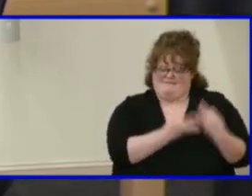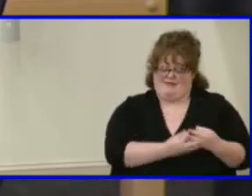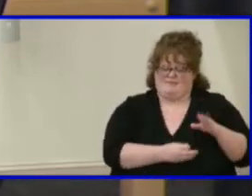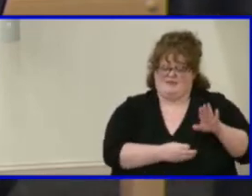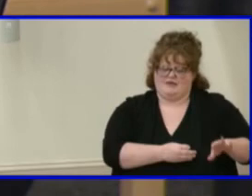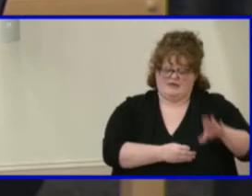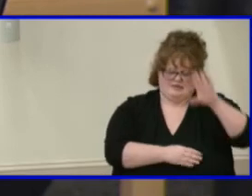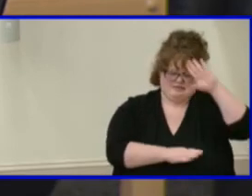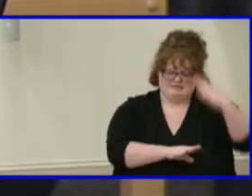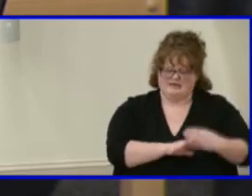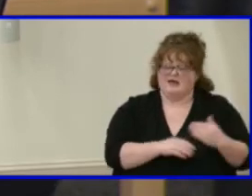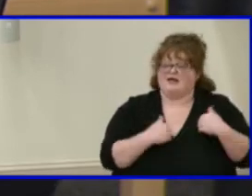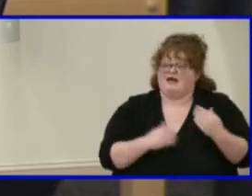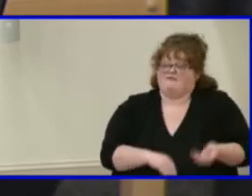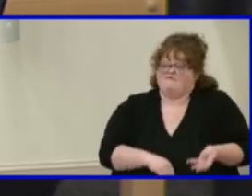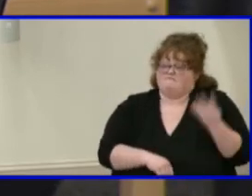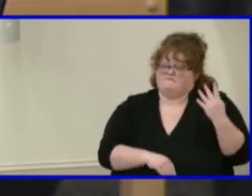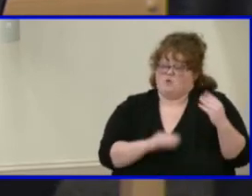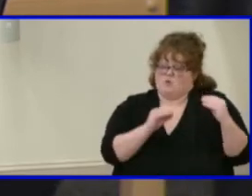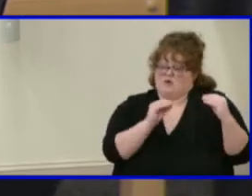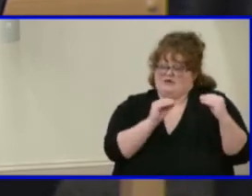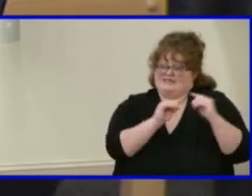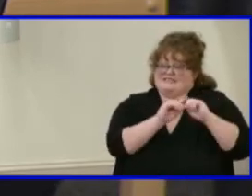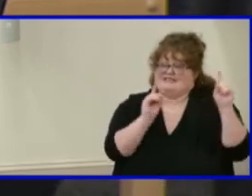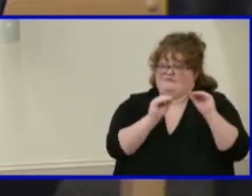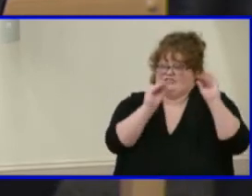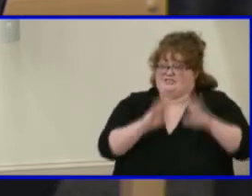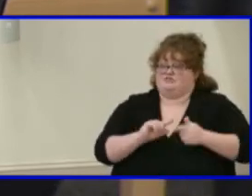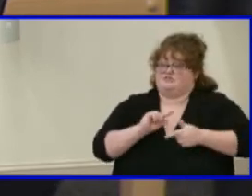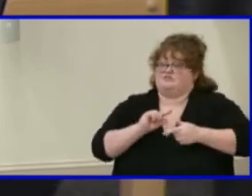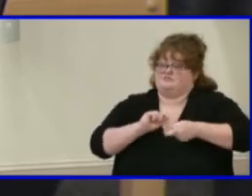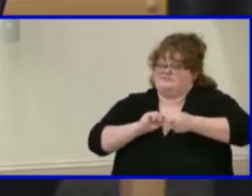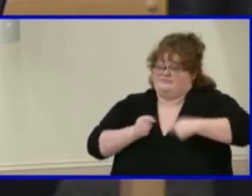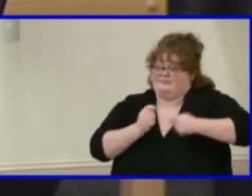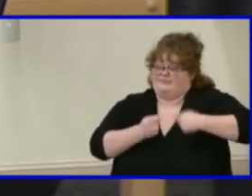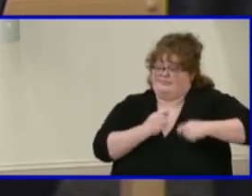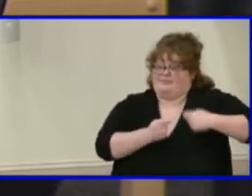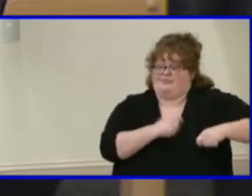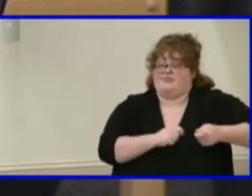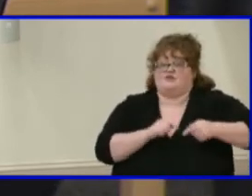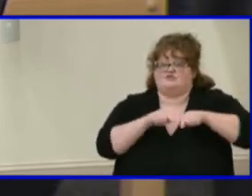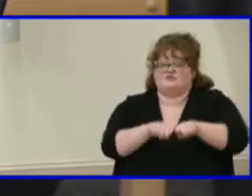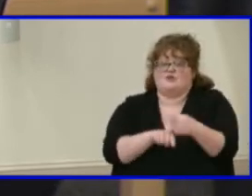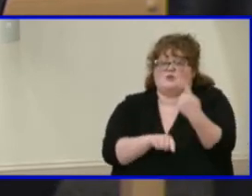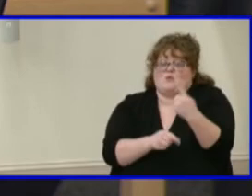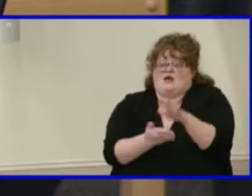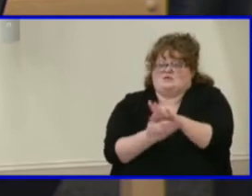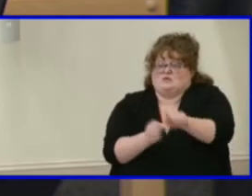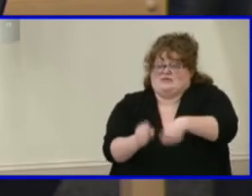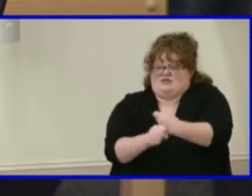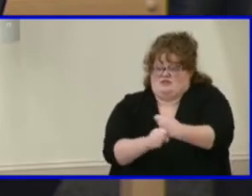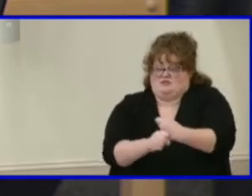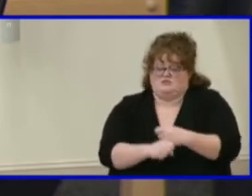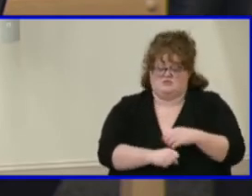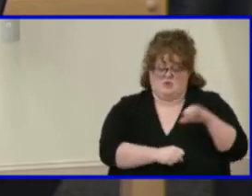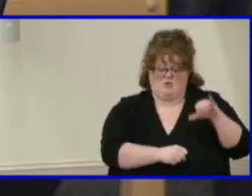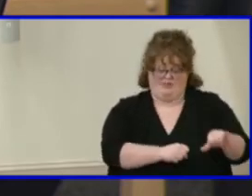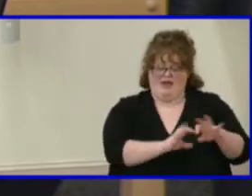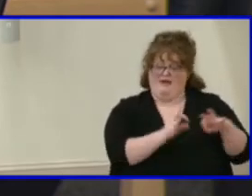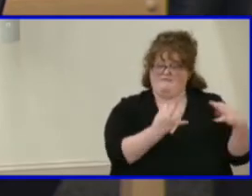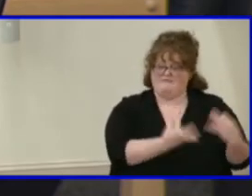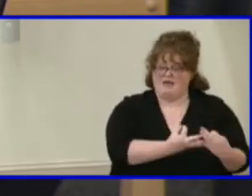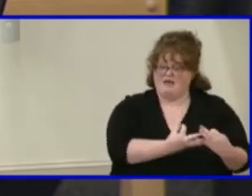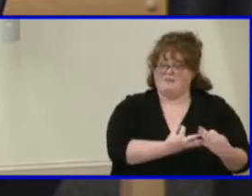teachers in one school year. And when that particular family applied to be a part,